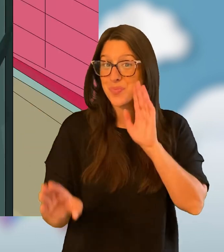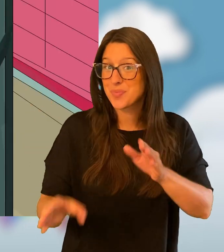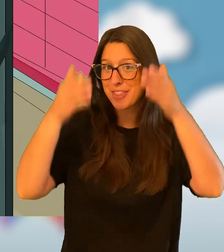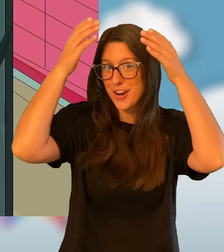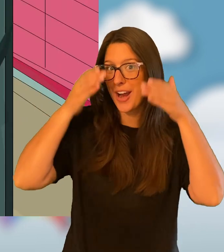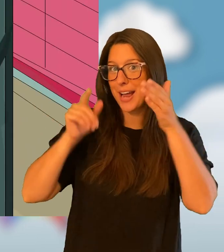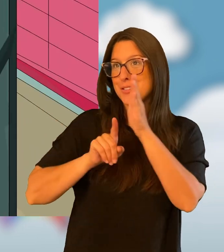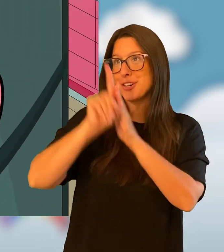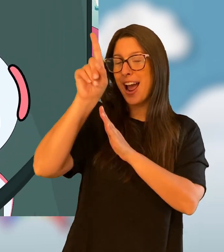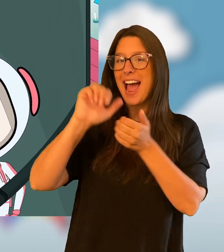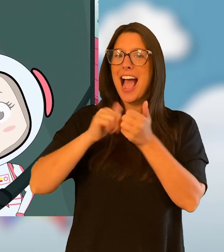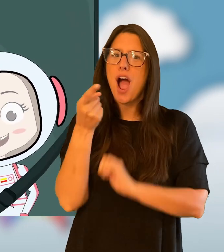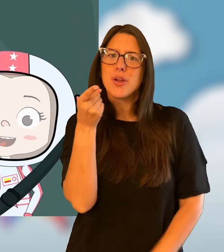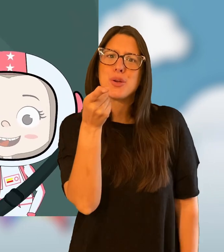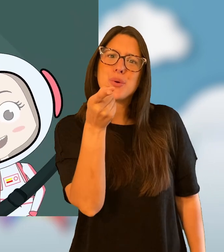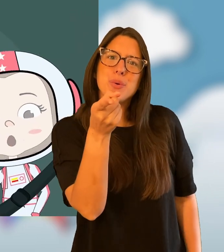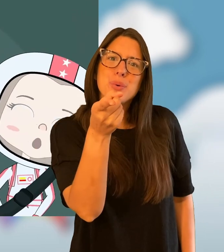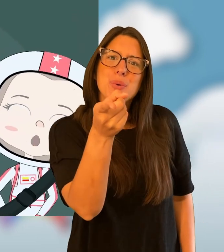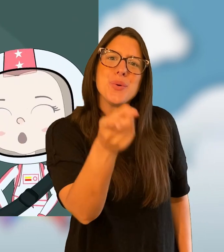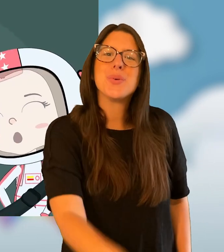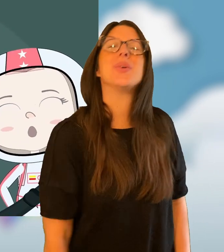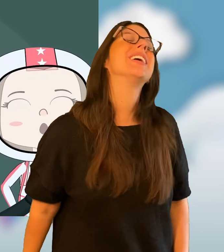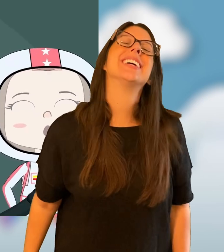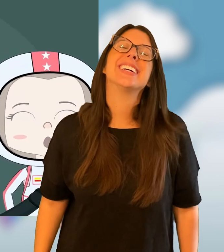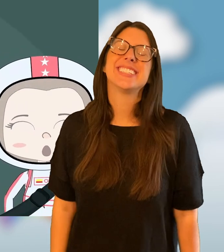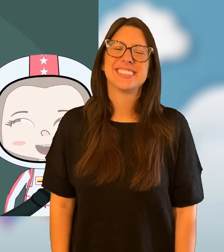Hey there, astronaut. How do you do, do, do?